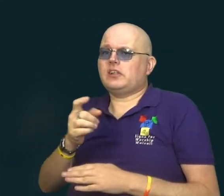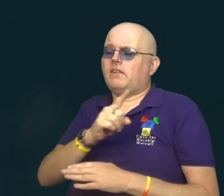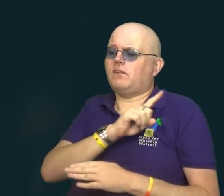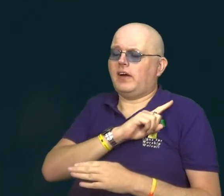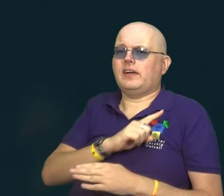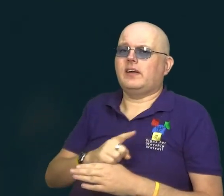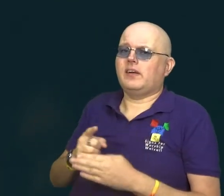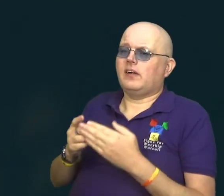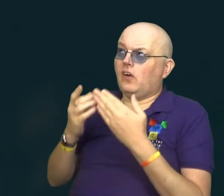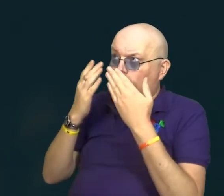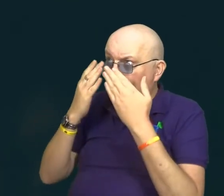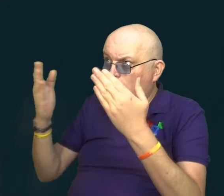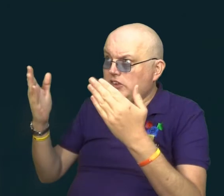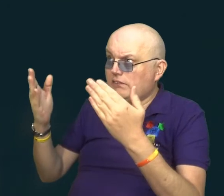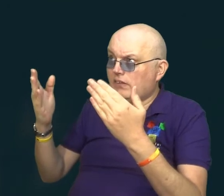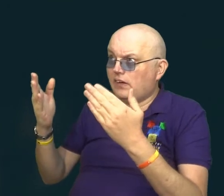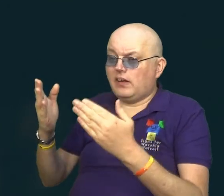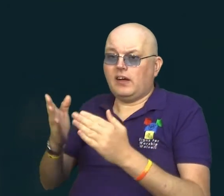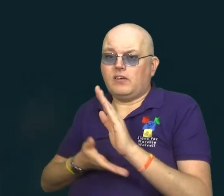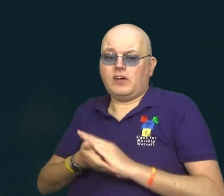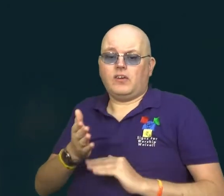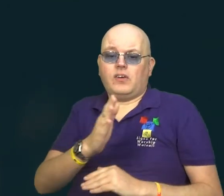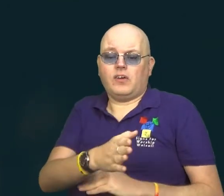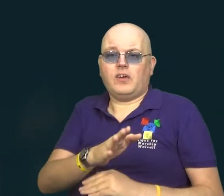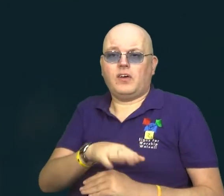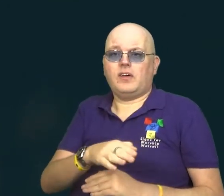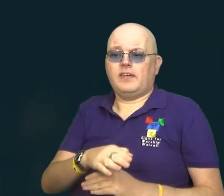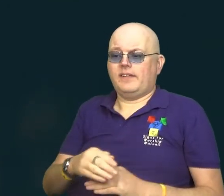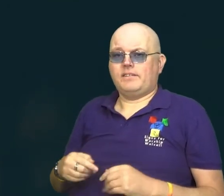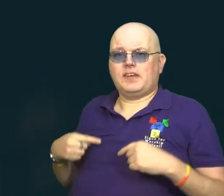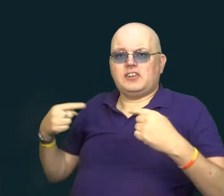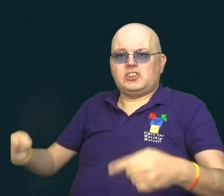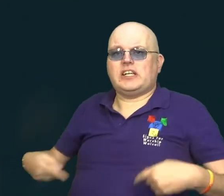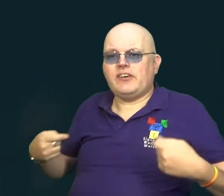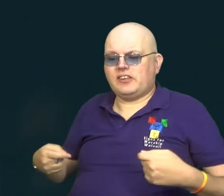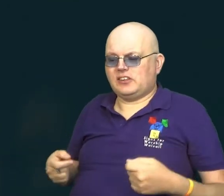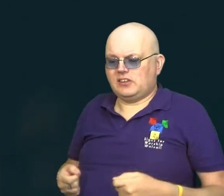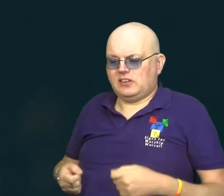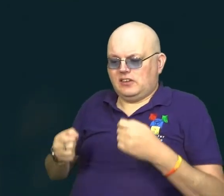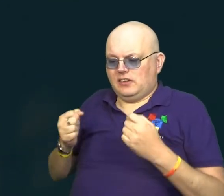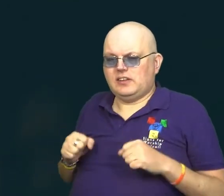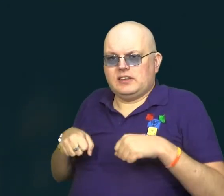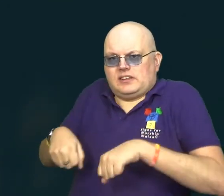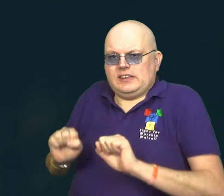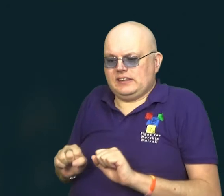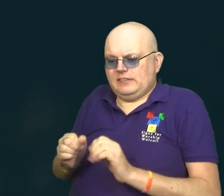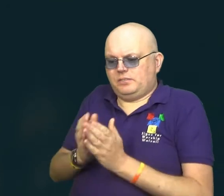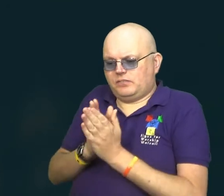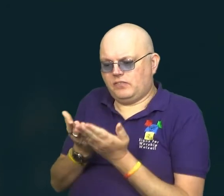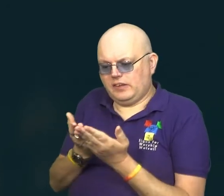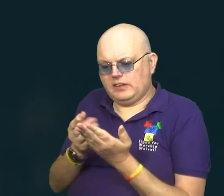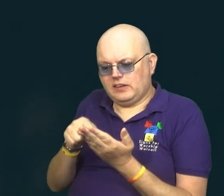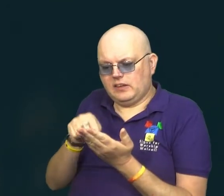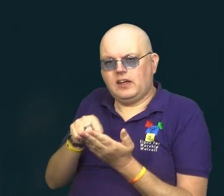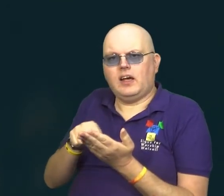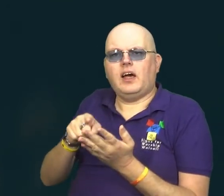to worship, and on his way home was sitting in his chariot, reading the book of Isaiah the prophet.